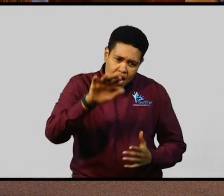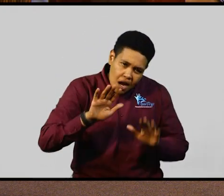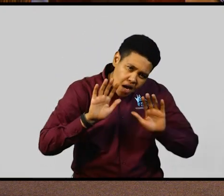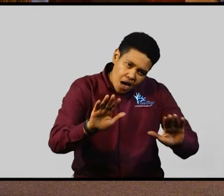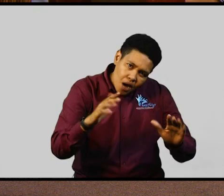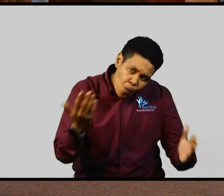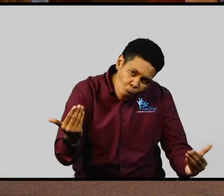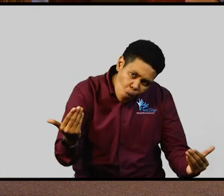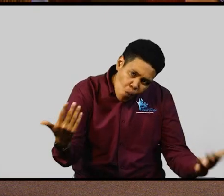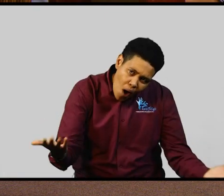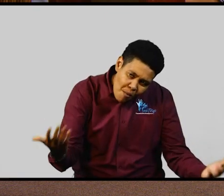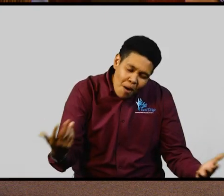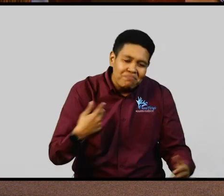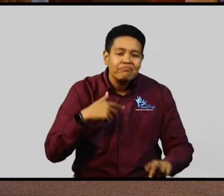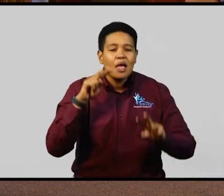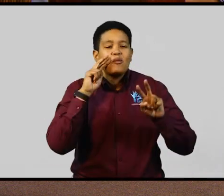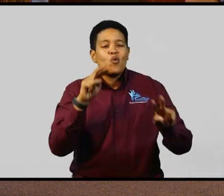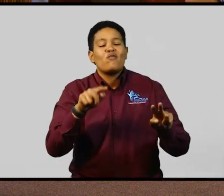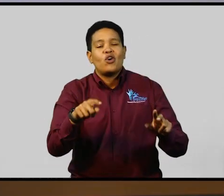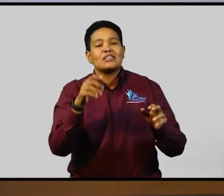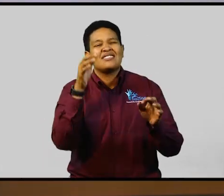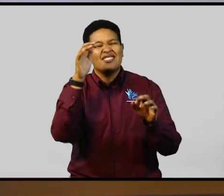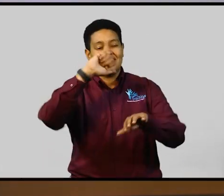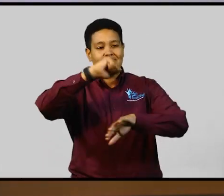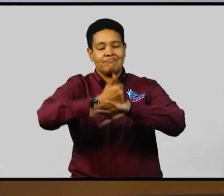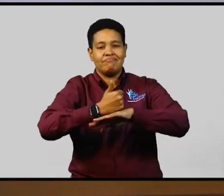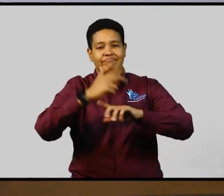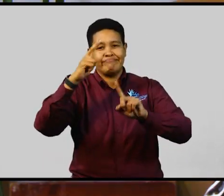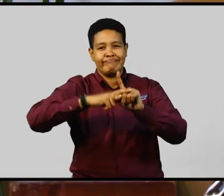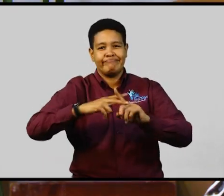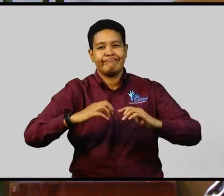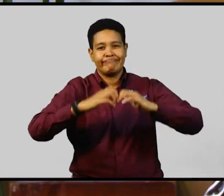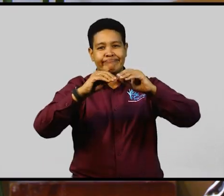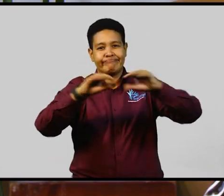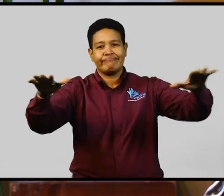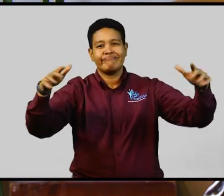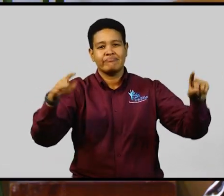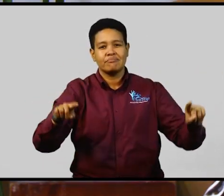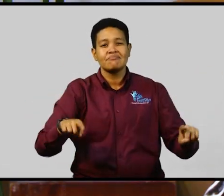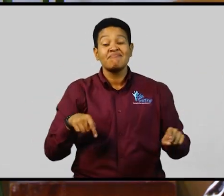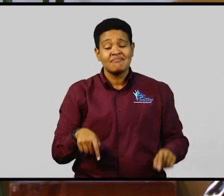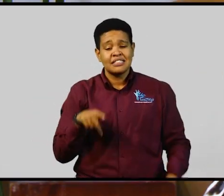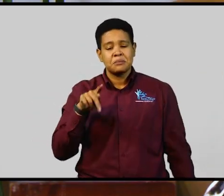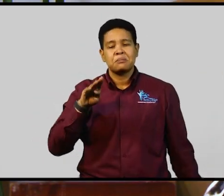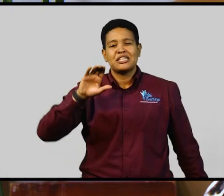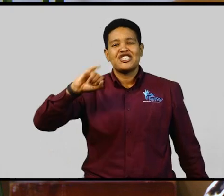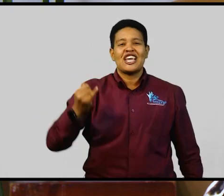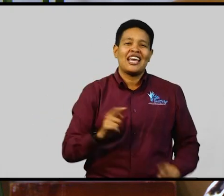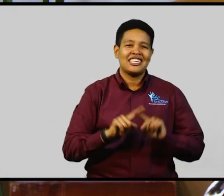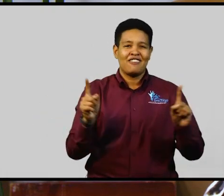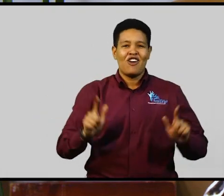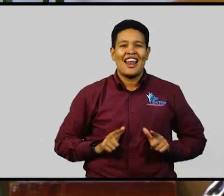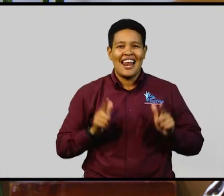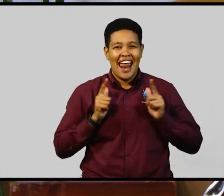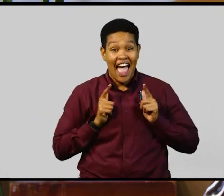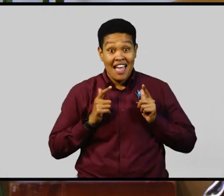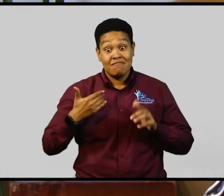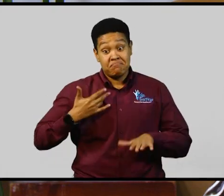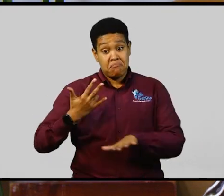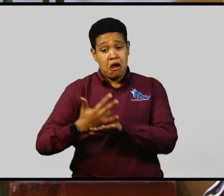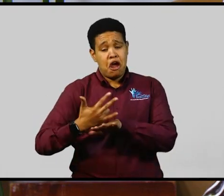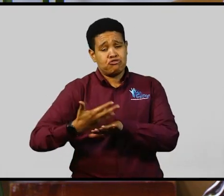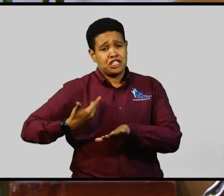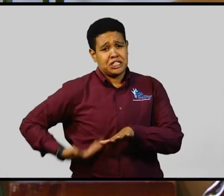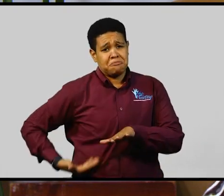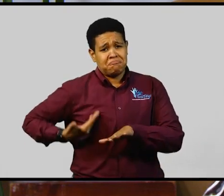in pushing the process. I'm looking forward to its implementation. Indeed. This has been the PBCJ's A Different Life. I'm